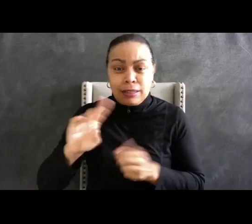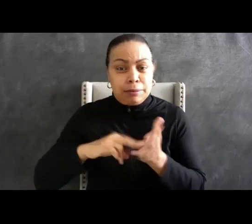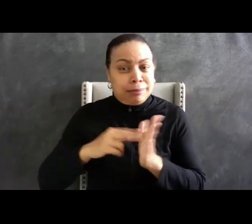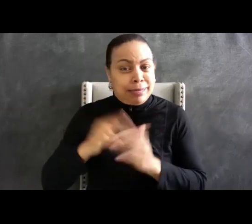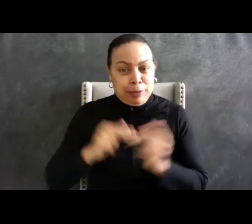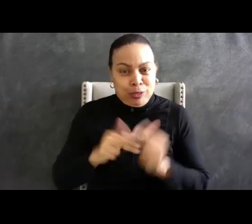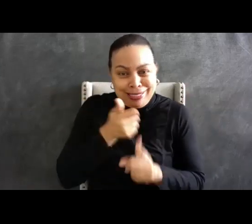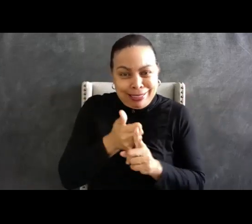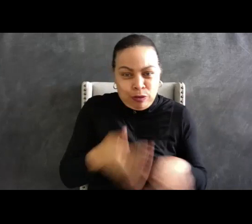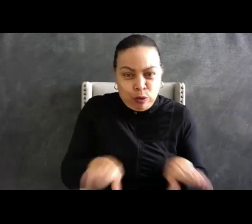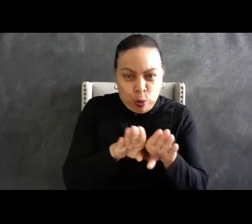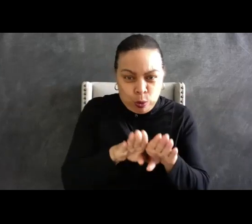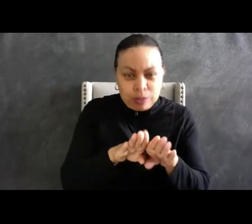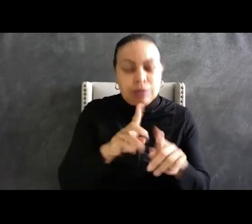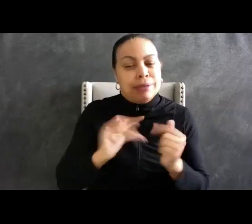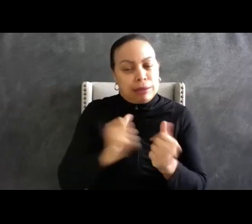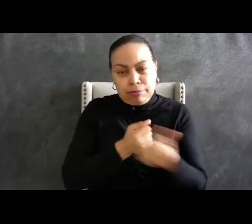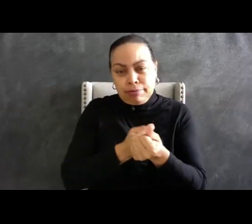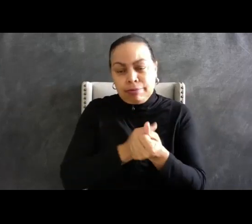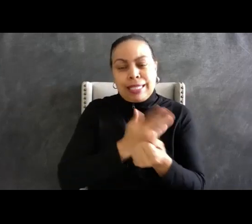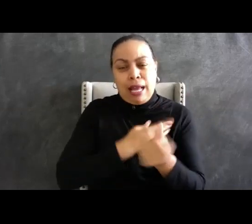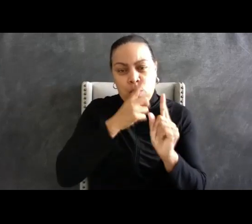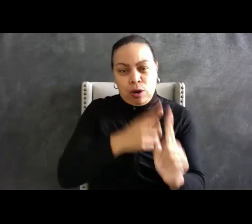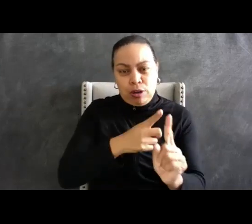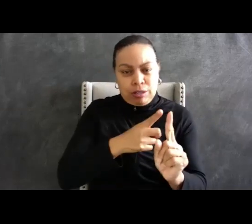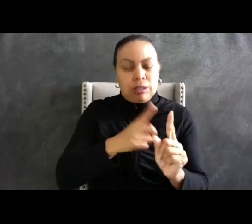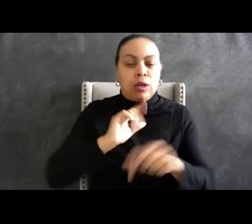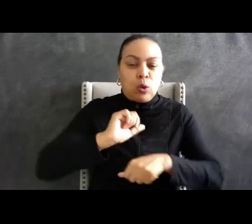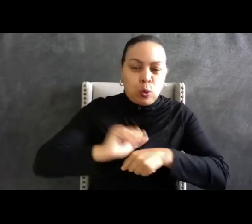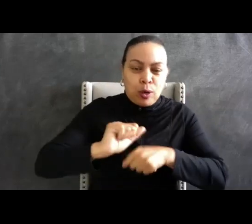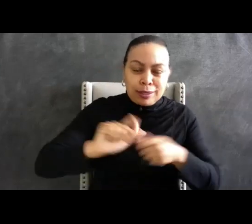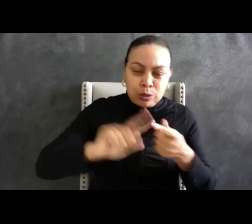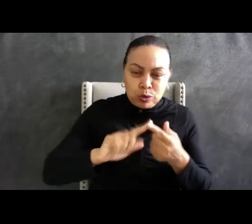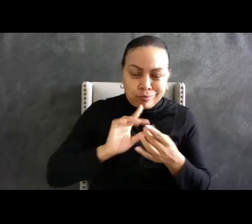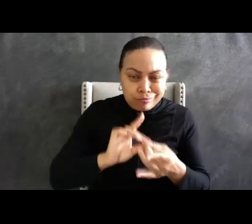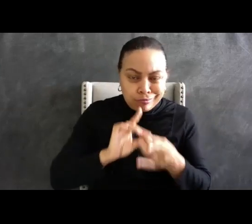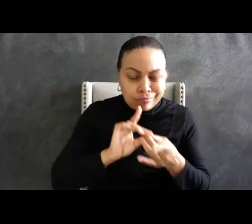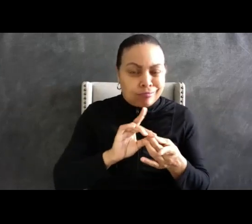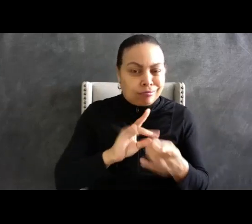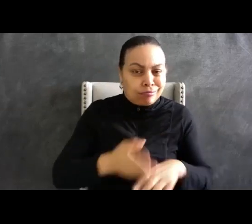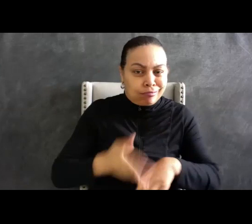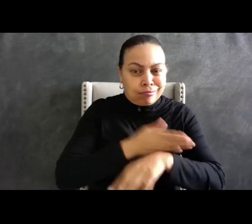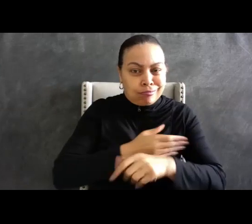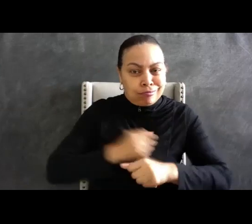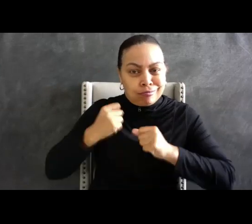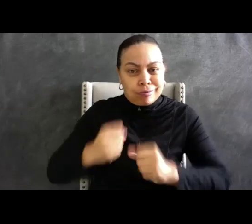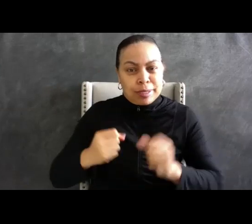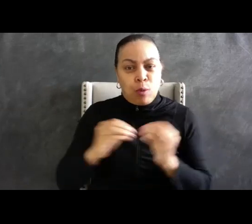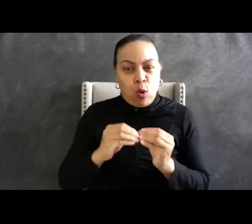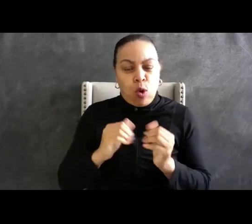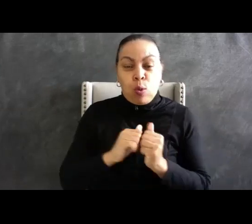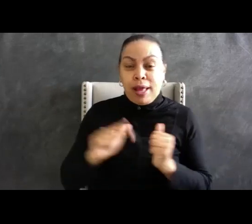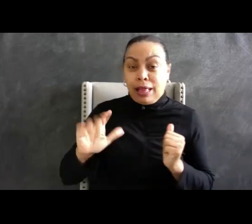committed to our mission and our work to expand and enrich the relationships shared by law enforcement